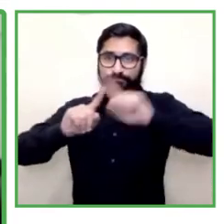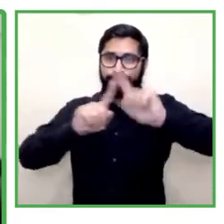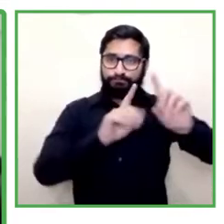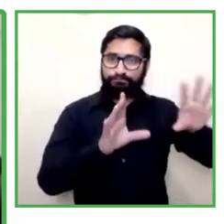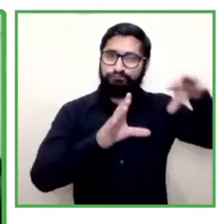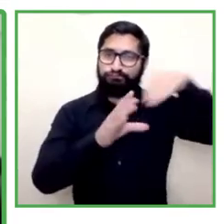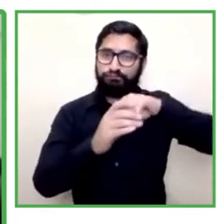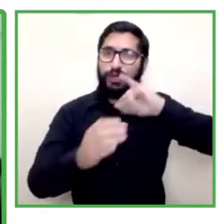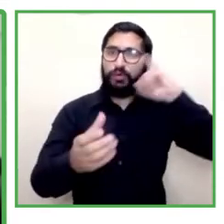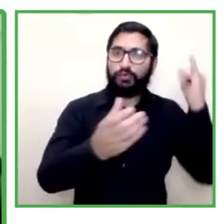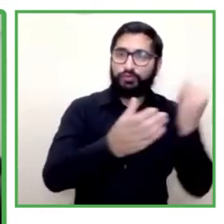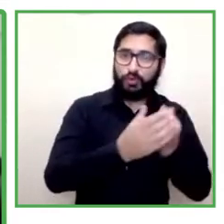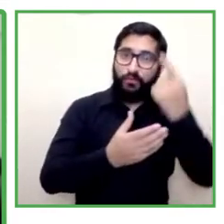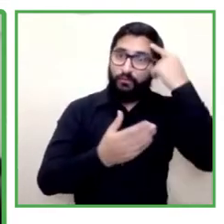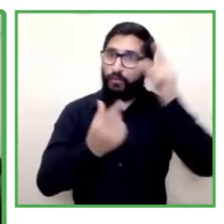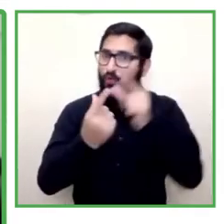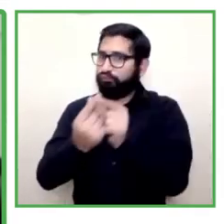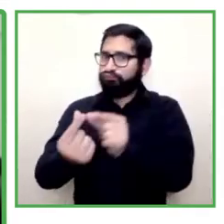actually